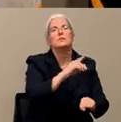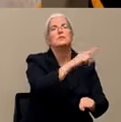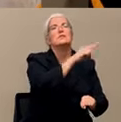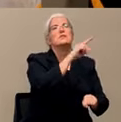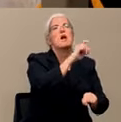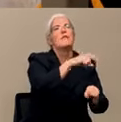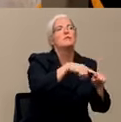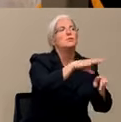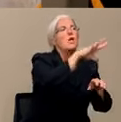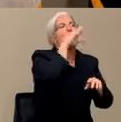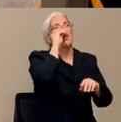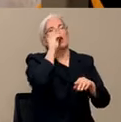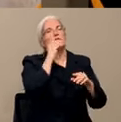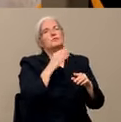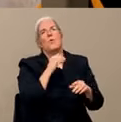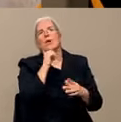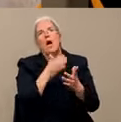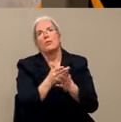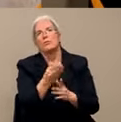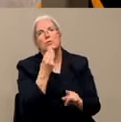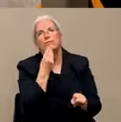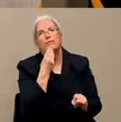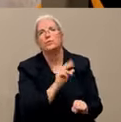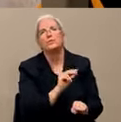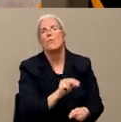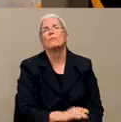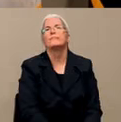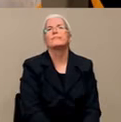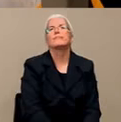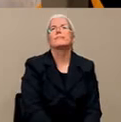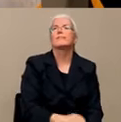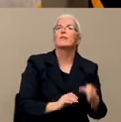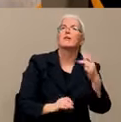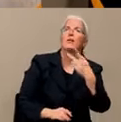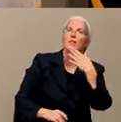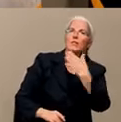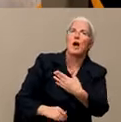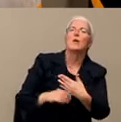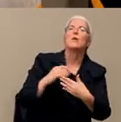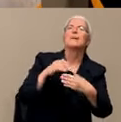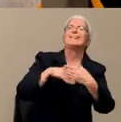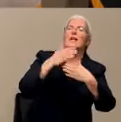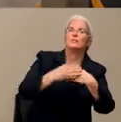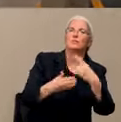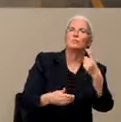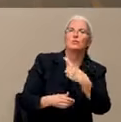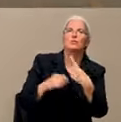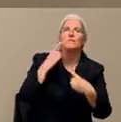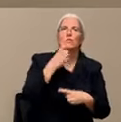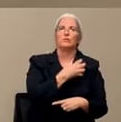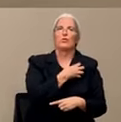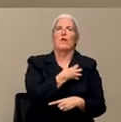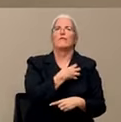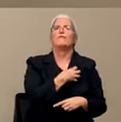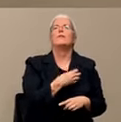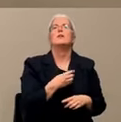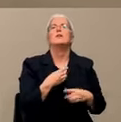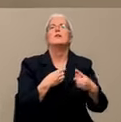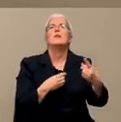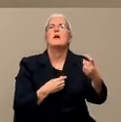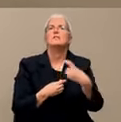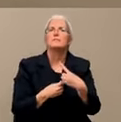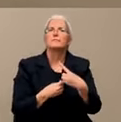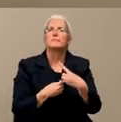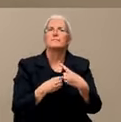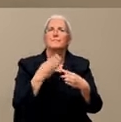All right. So, question for the Sheriff. Has there been an increase in